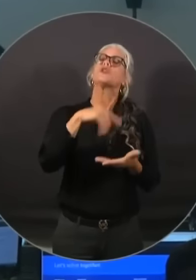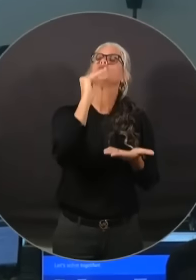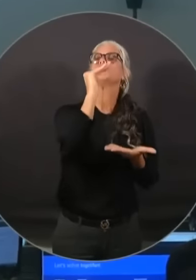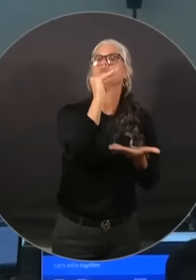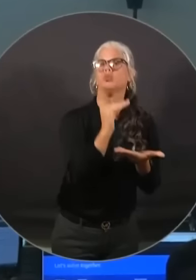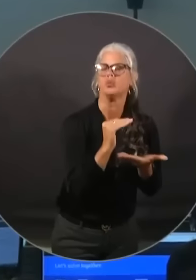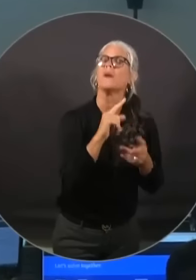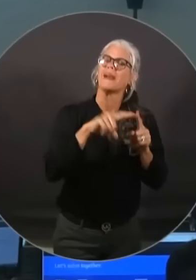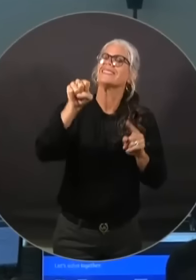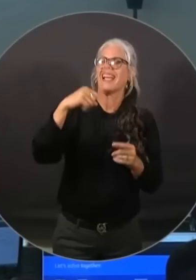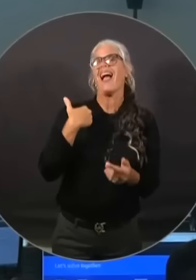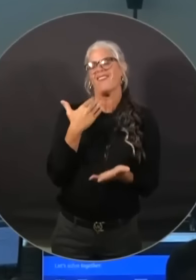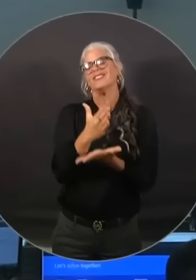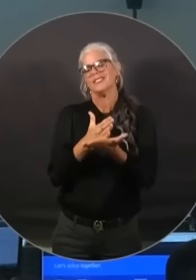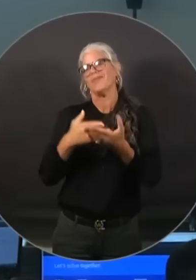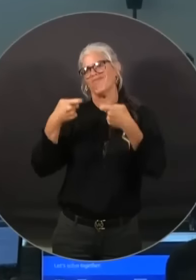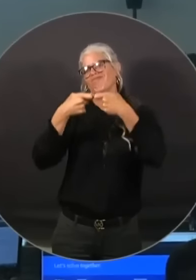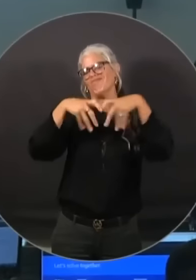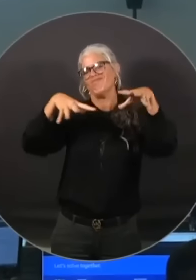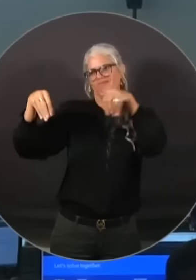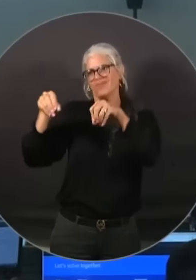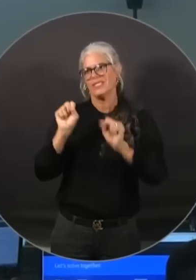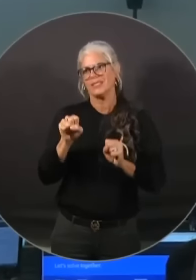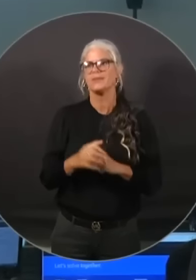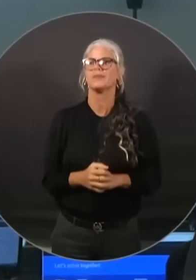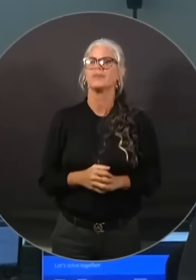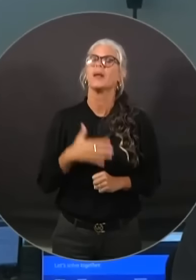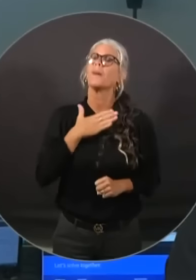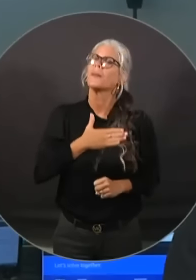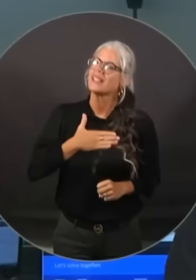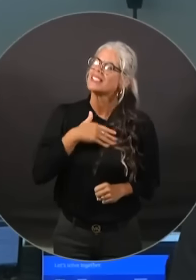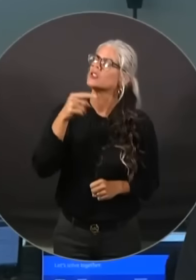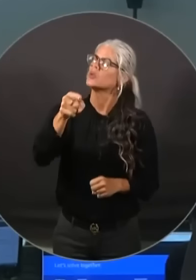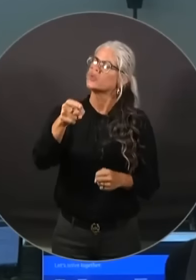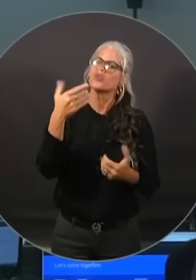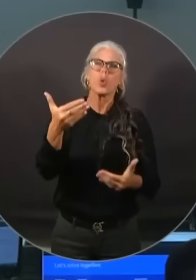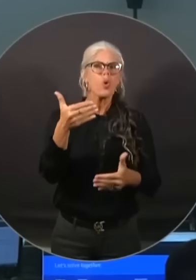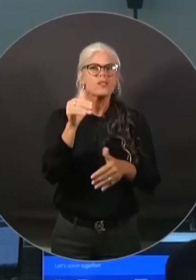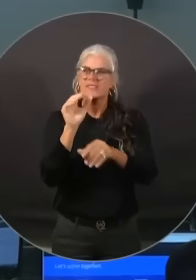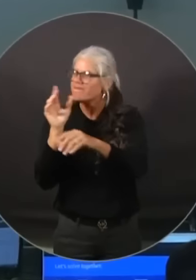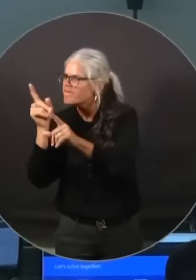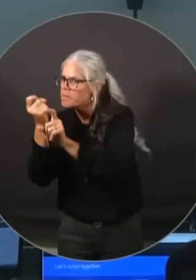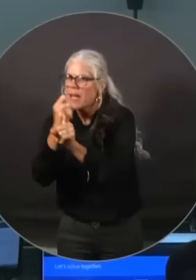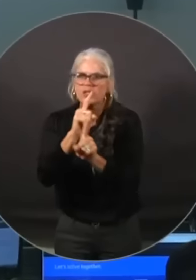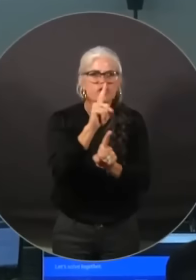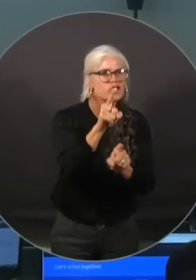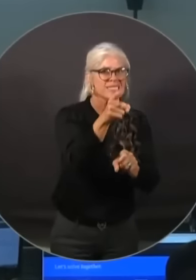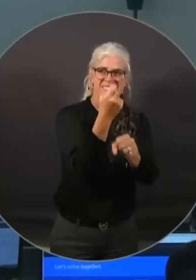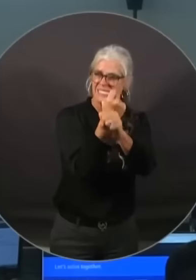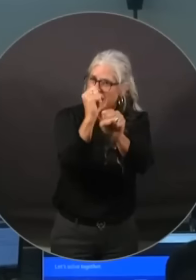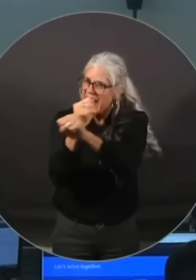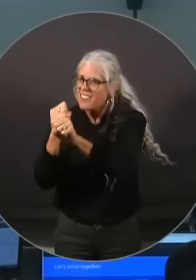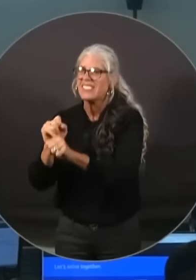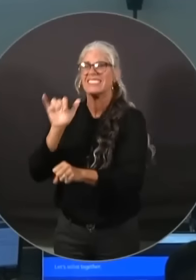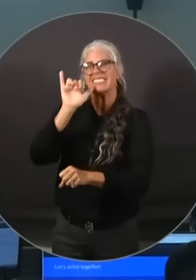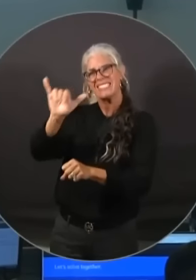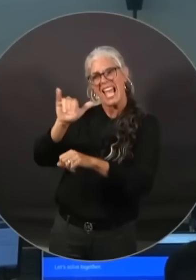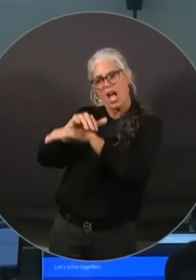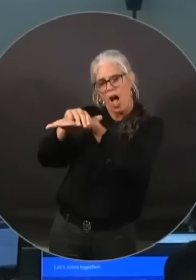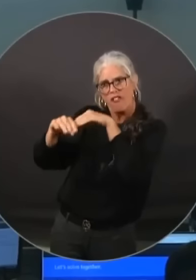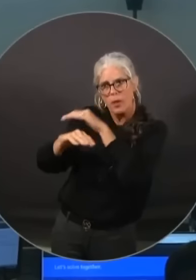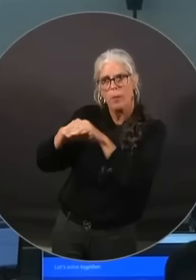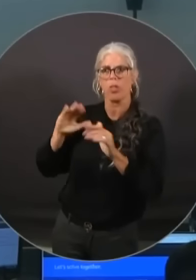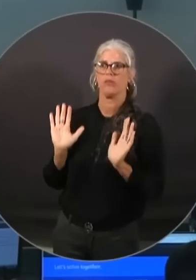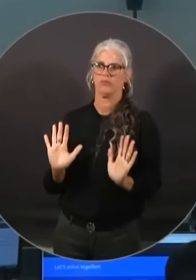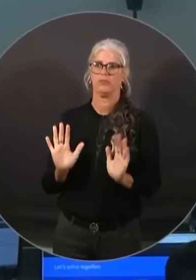Please do everything you can to stay safe and comfortable where you're at because first responders need to be able to reach you and get